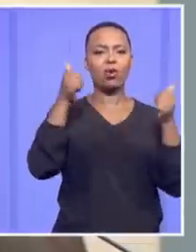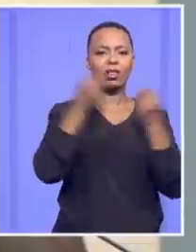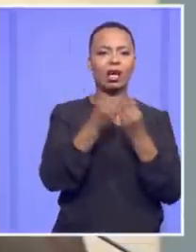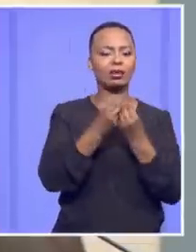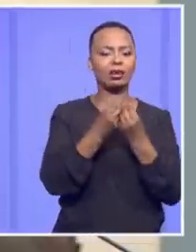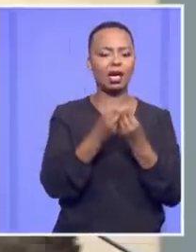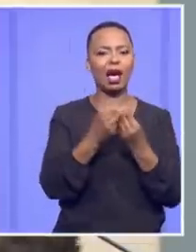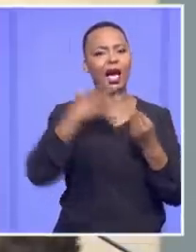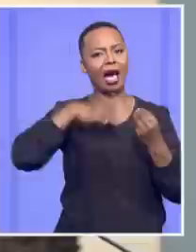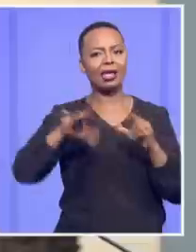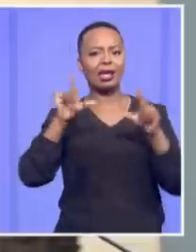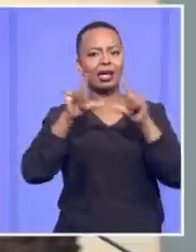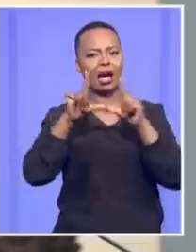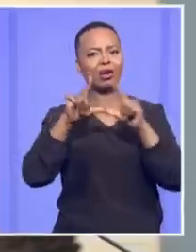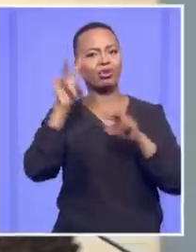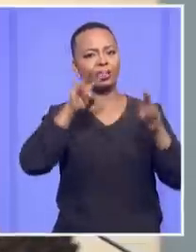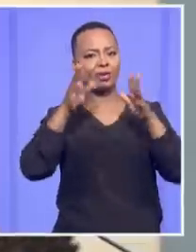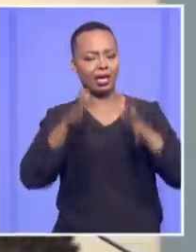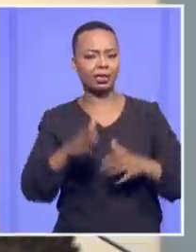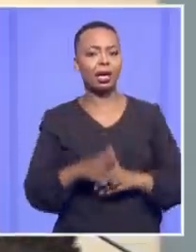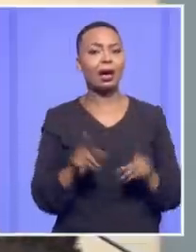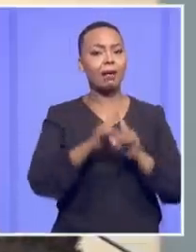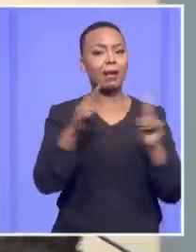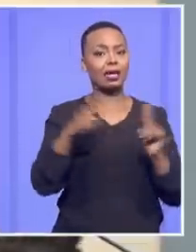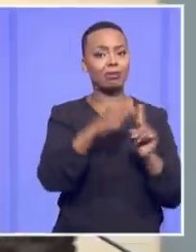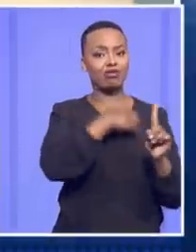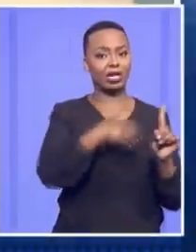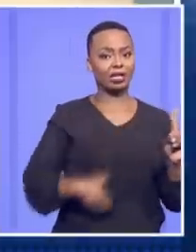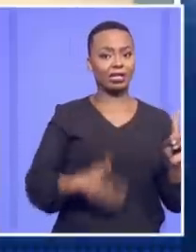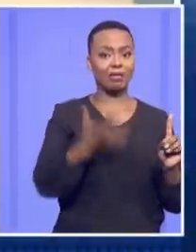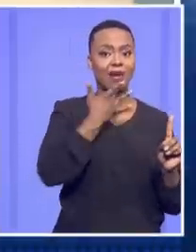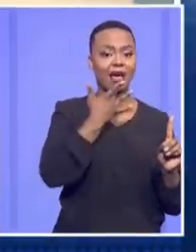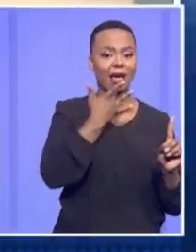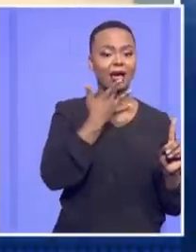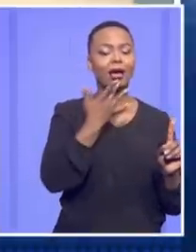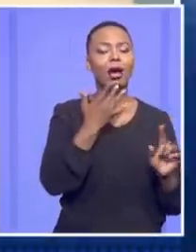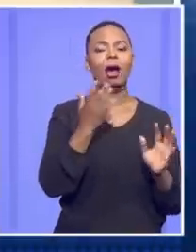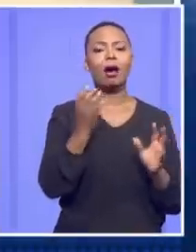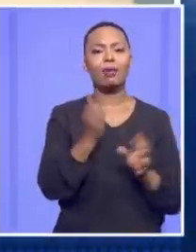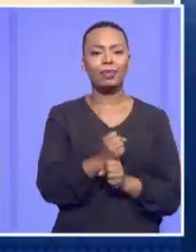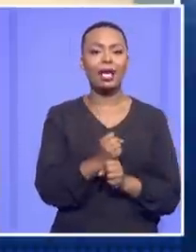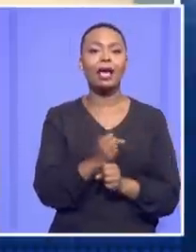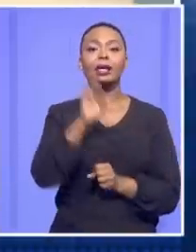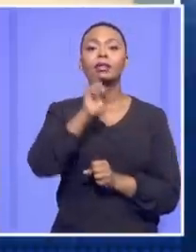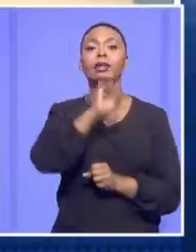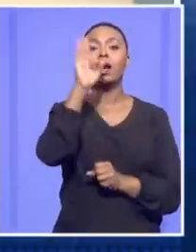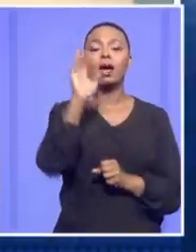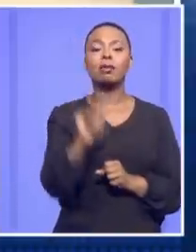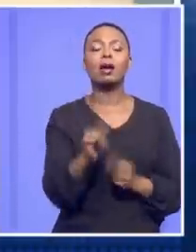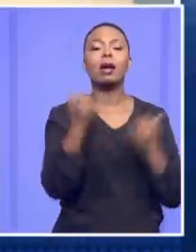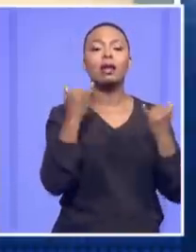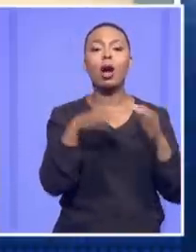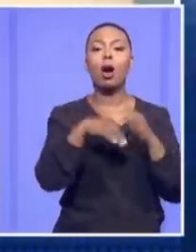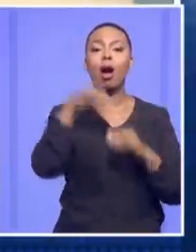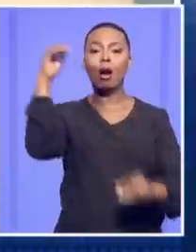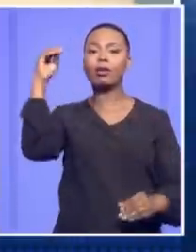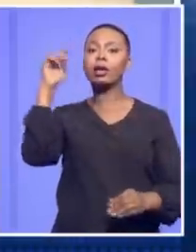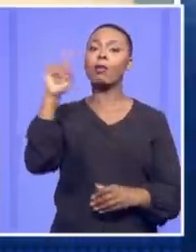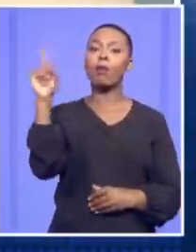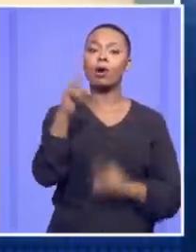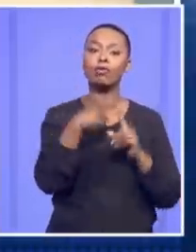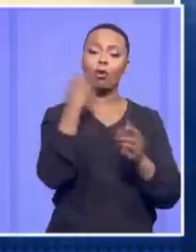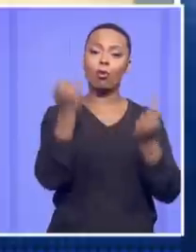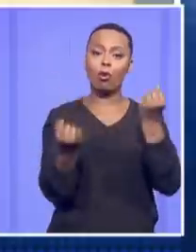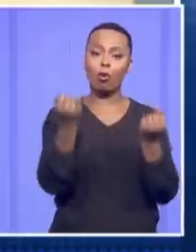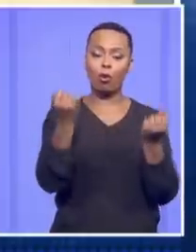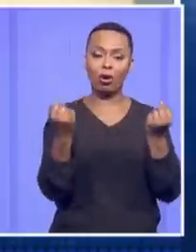be another liquor license inspector, deciding that the president is biased. And South Africans are all watching out to see what the outcome will be, but we're going